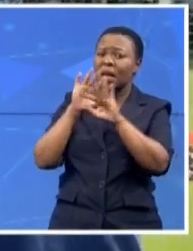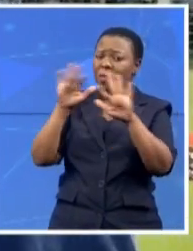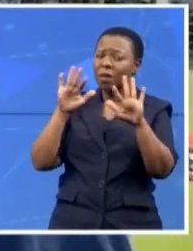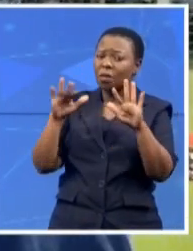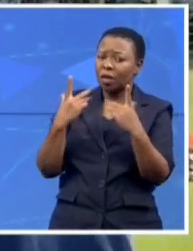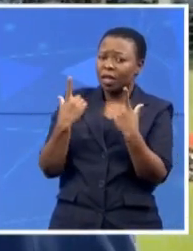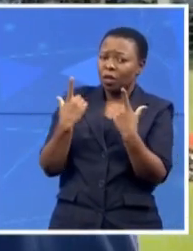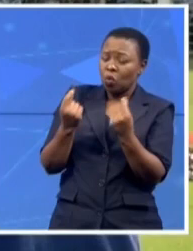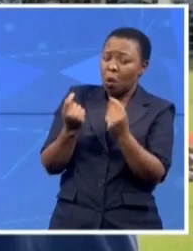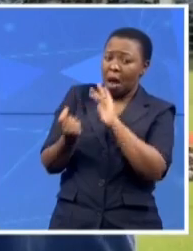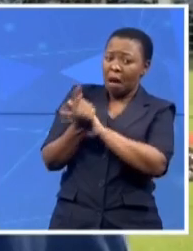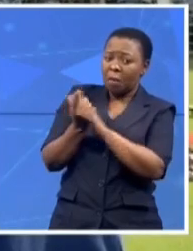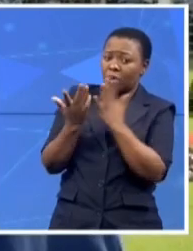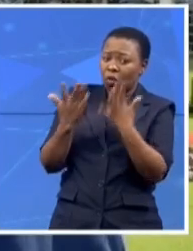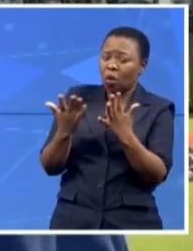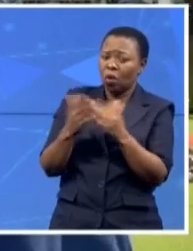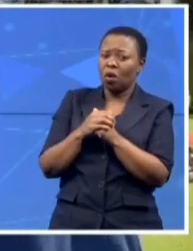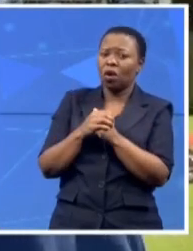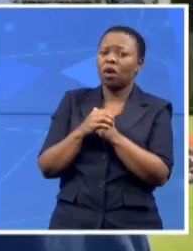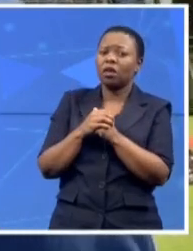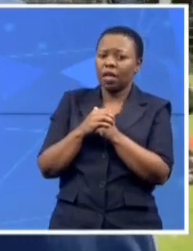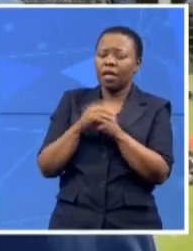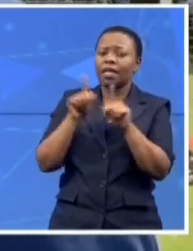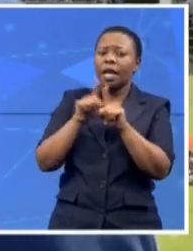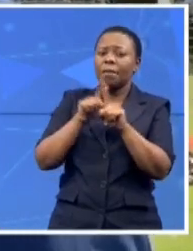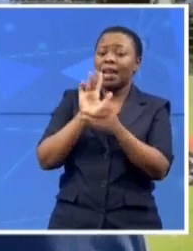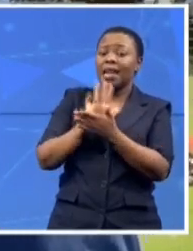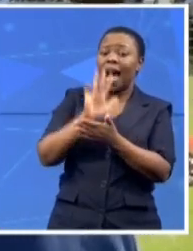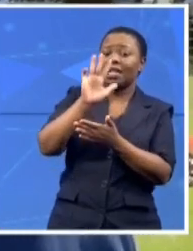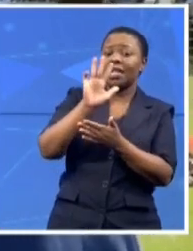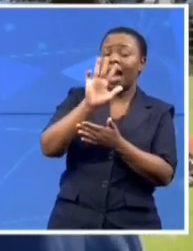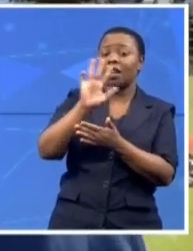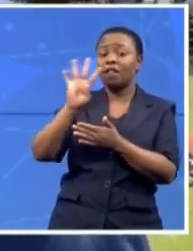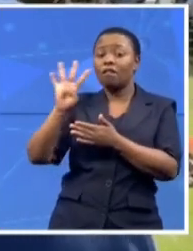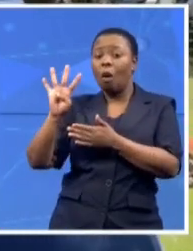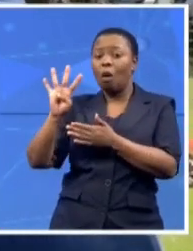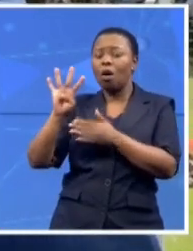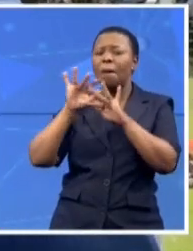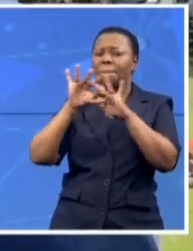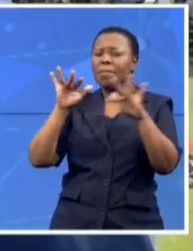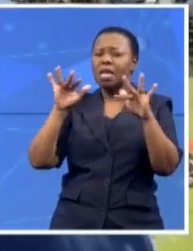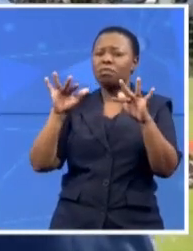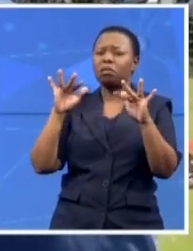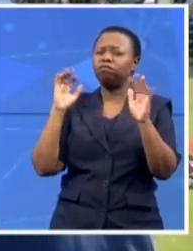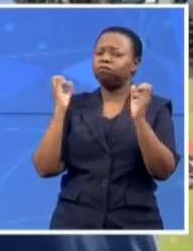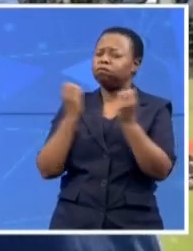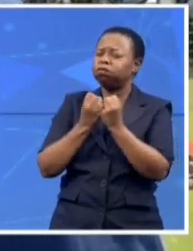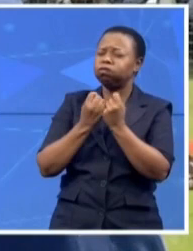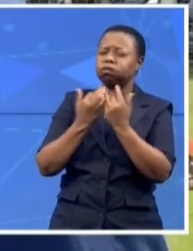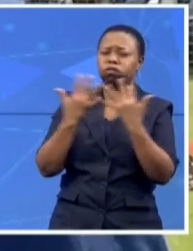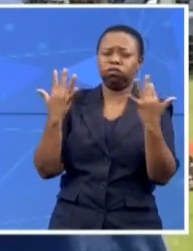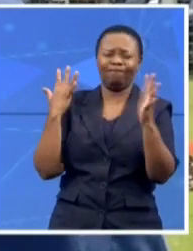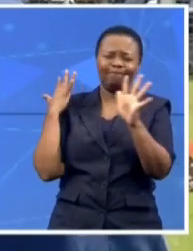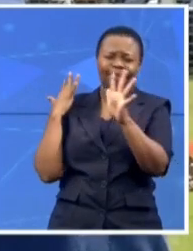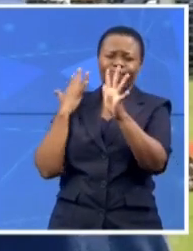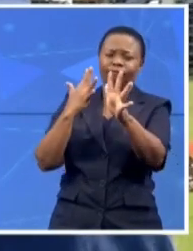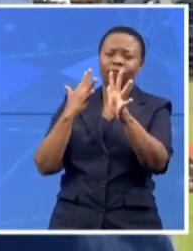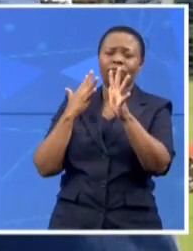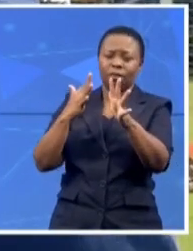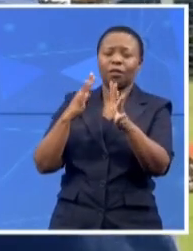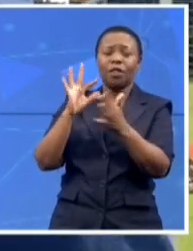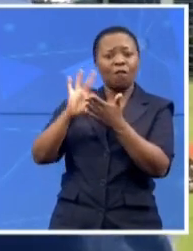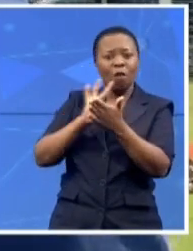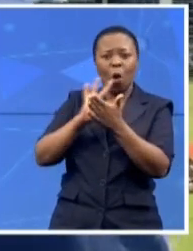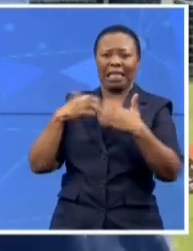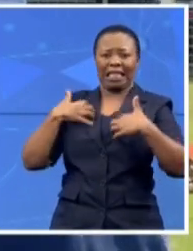mean, in 1994, we saw a huge number of people excited to vote throughout the years. The number has been going down.